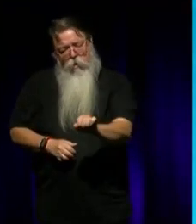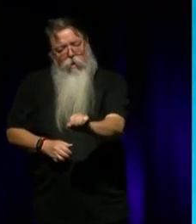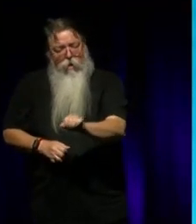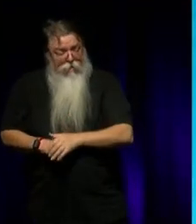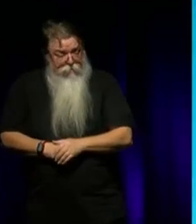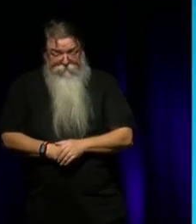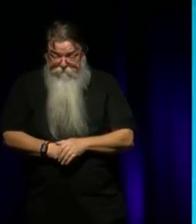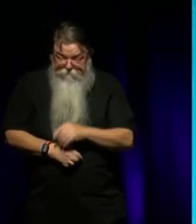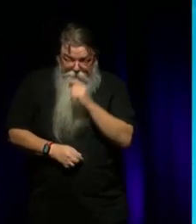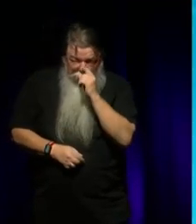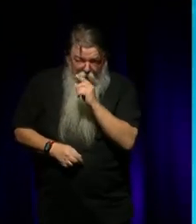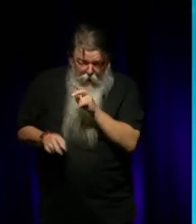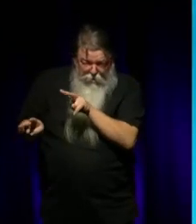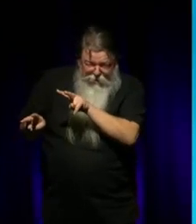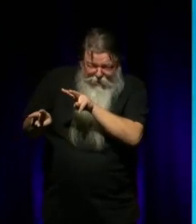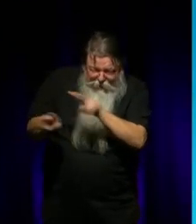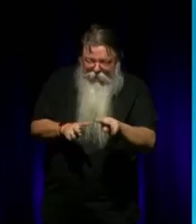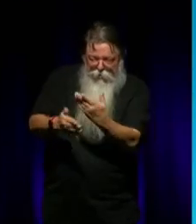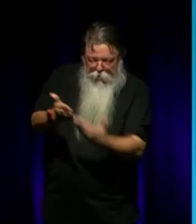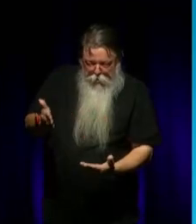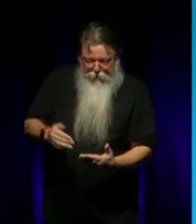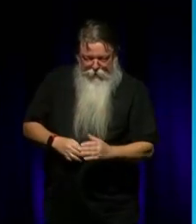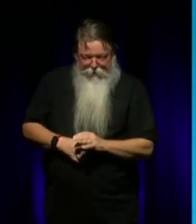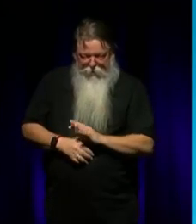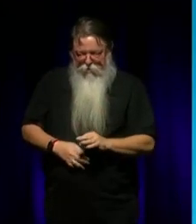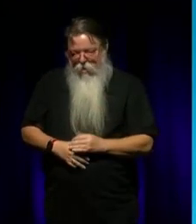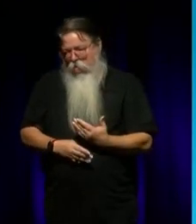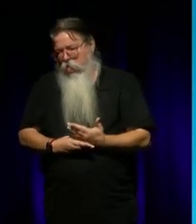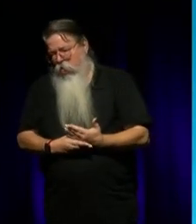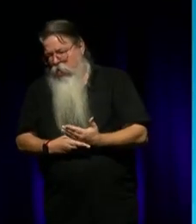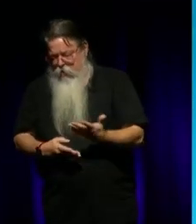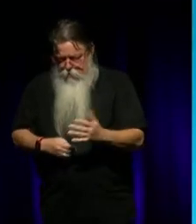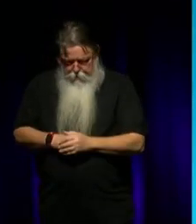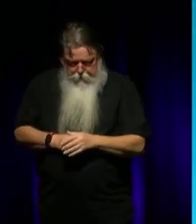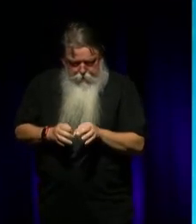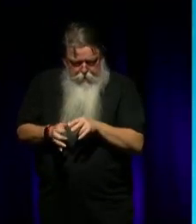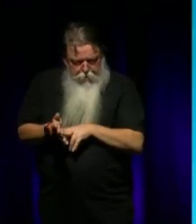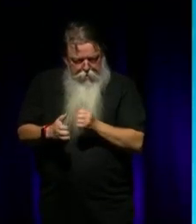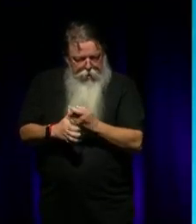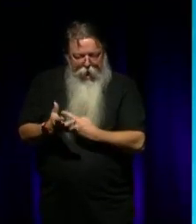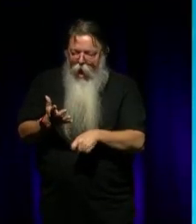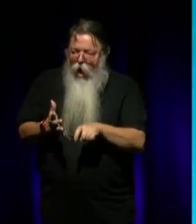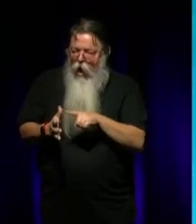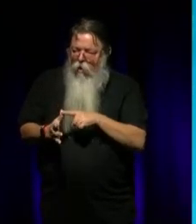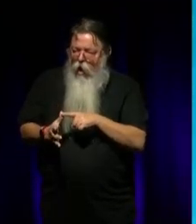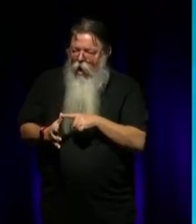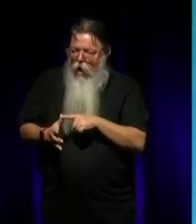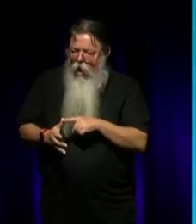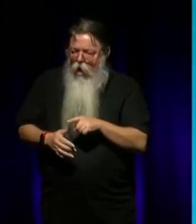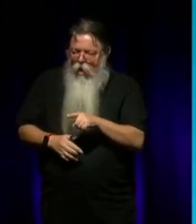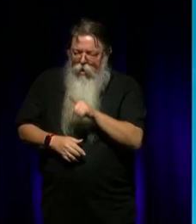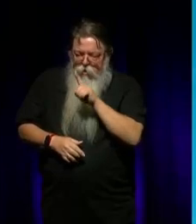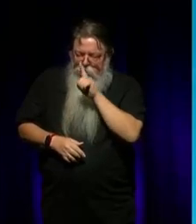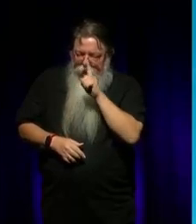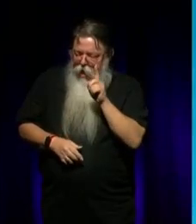resonate so universally? I mean, you can't watch Bangarra. It's such a... You can't watch Bangarra without that score. It's an unmistakable